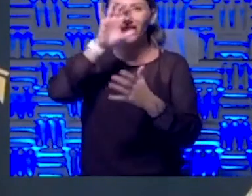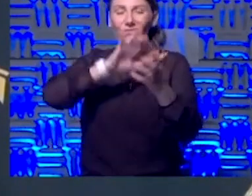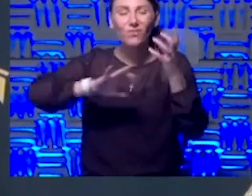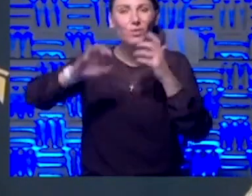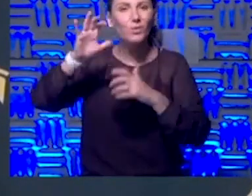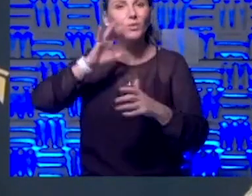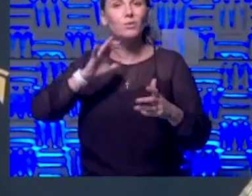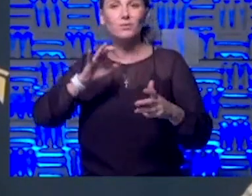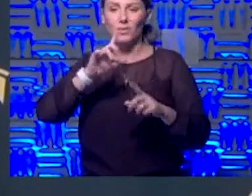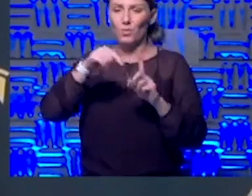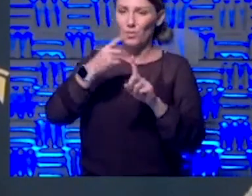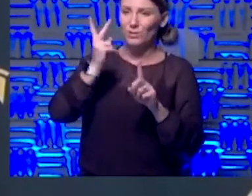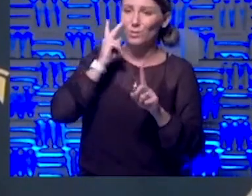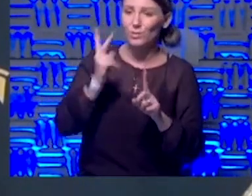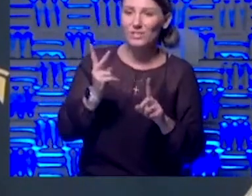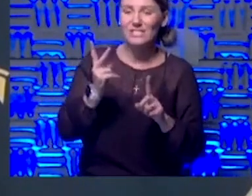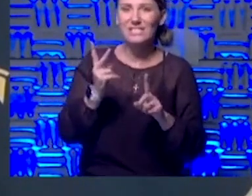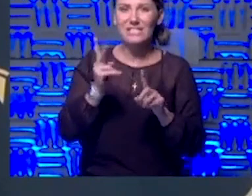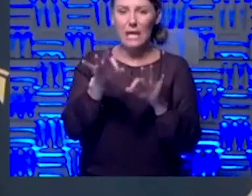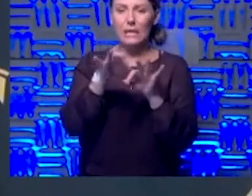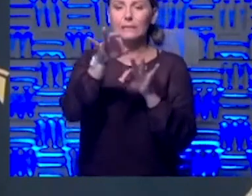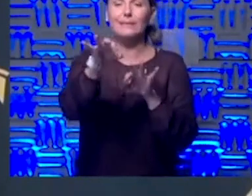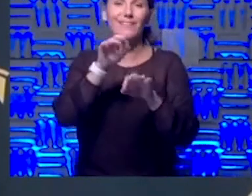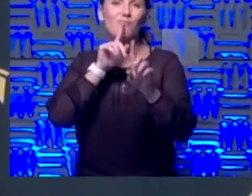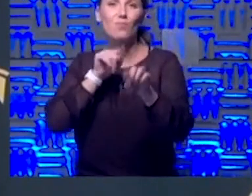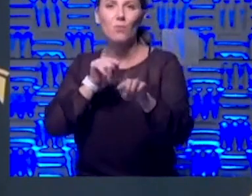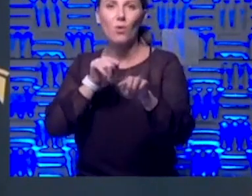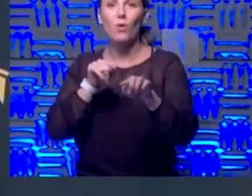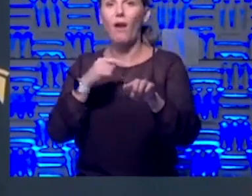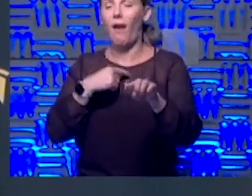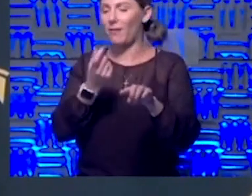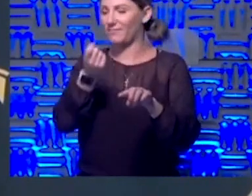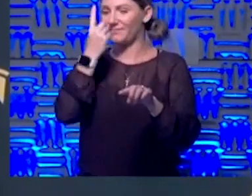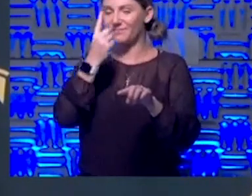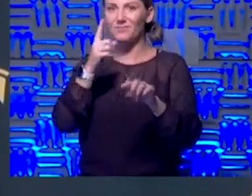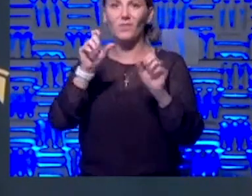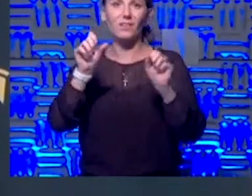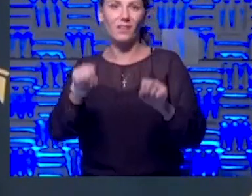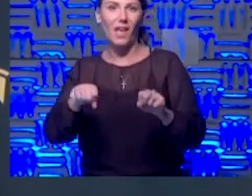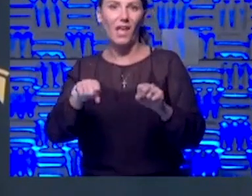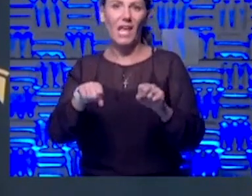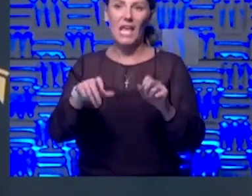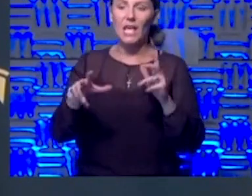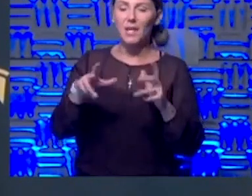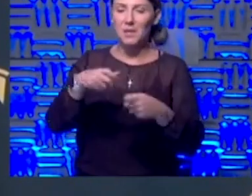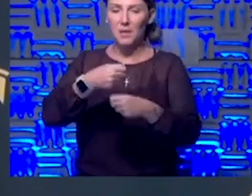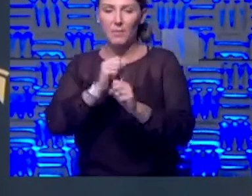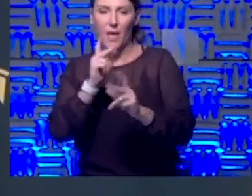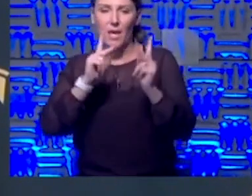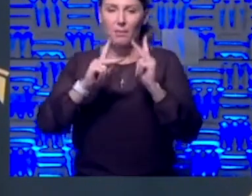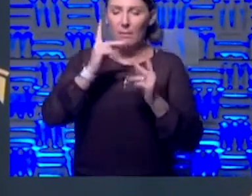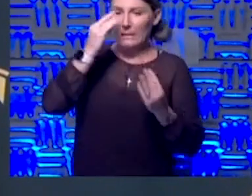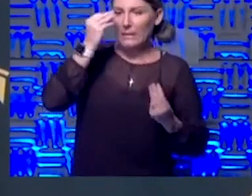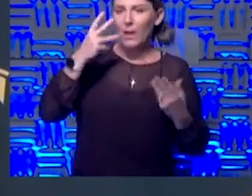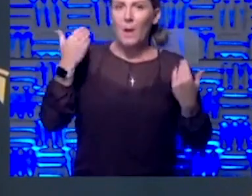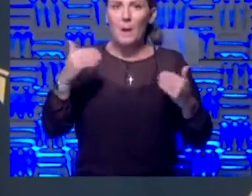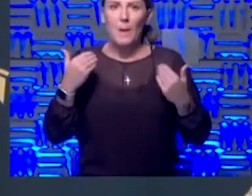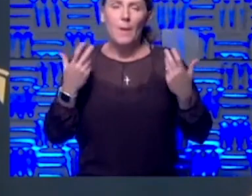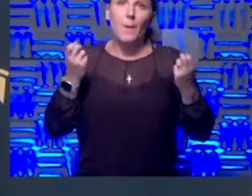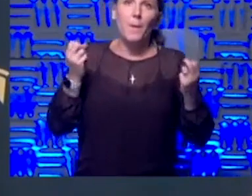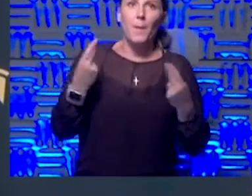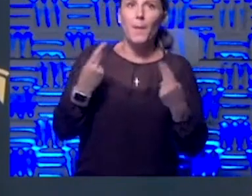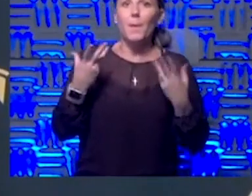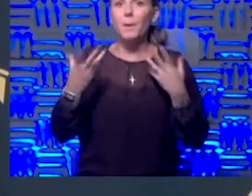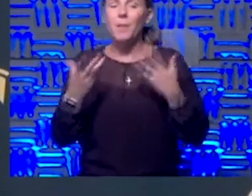And there are, when you see some kind of delayed reports, I understand that that can kind of make people think that maybe this is